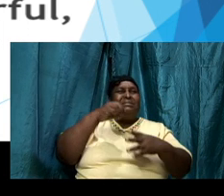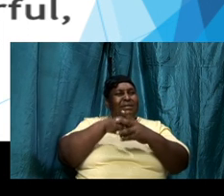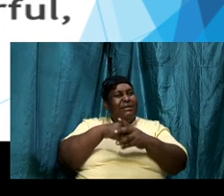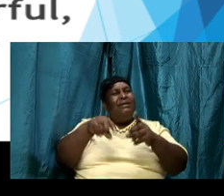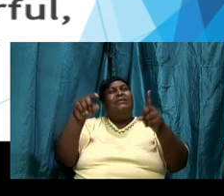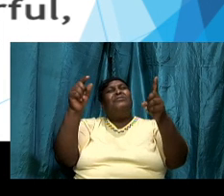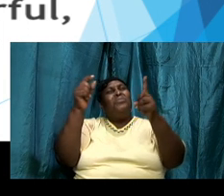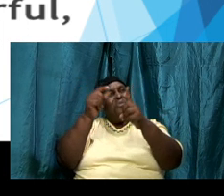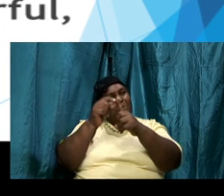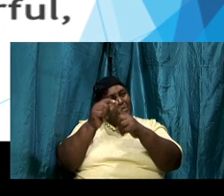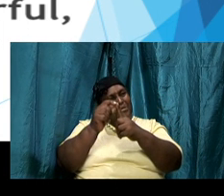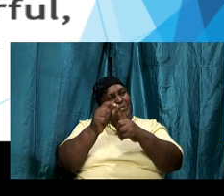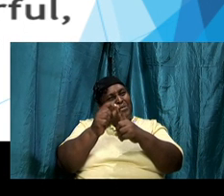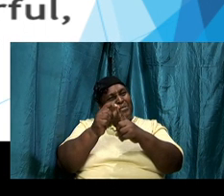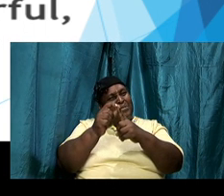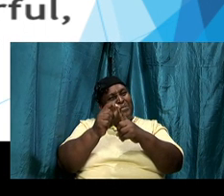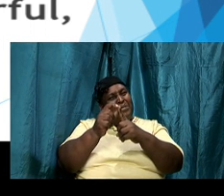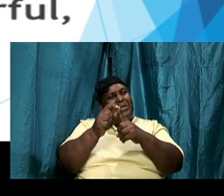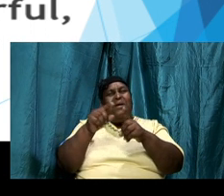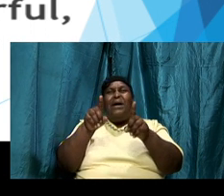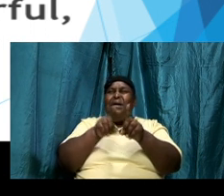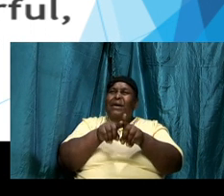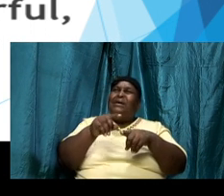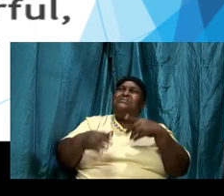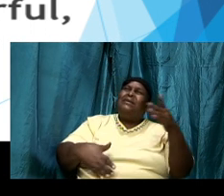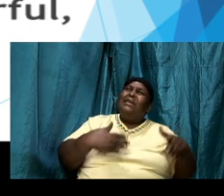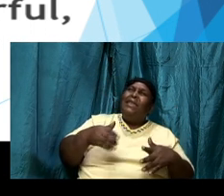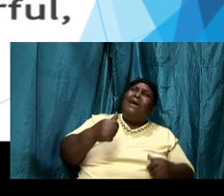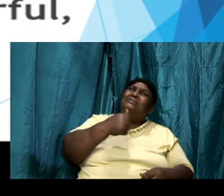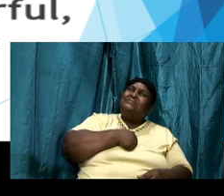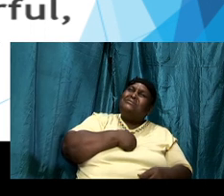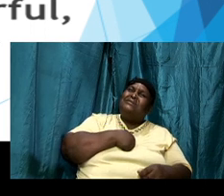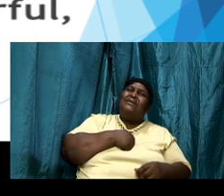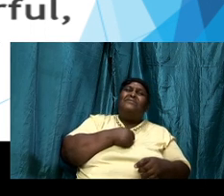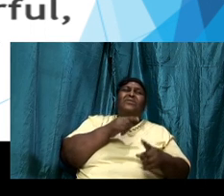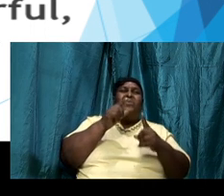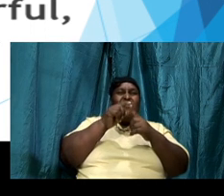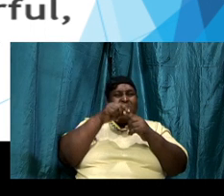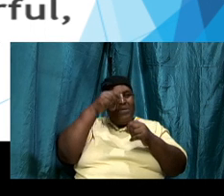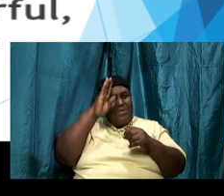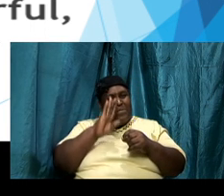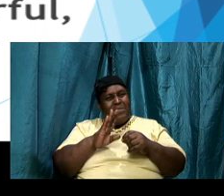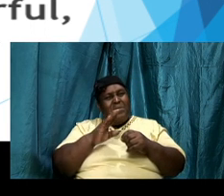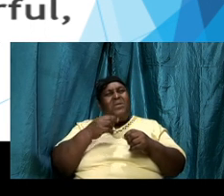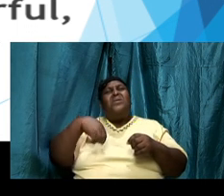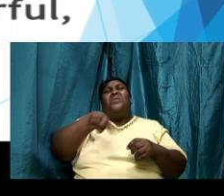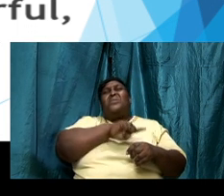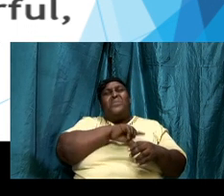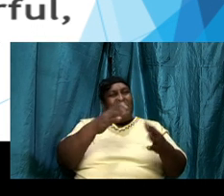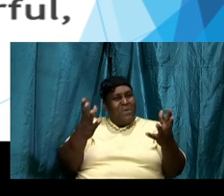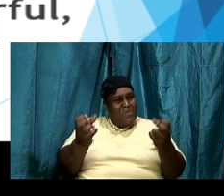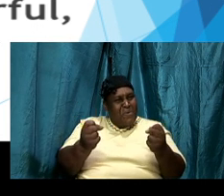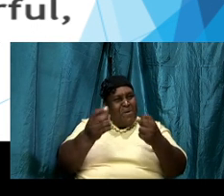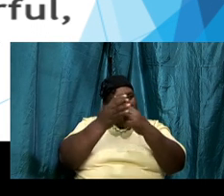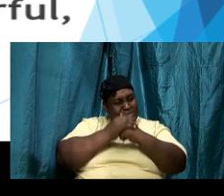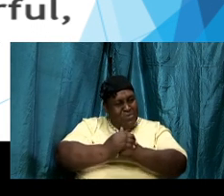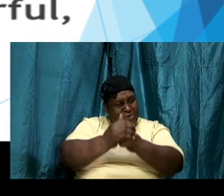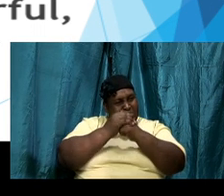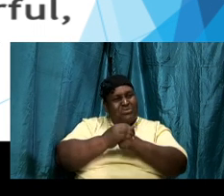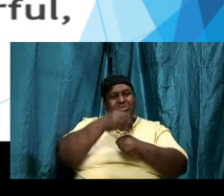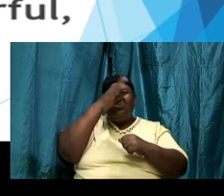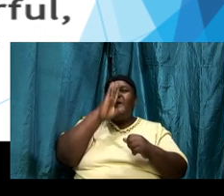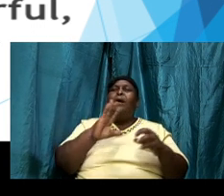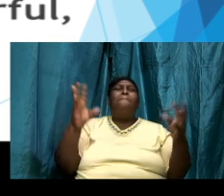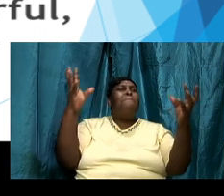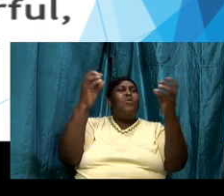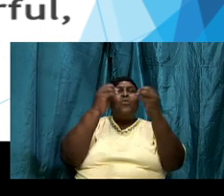word we are inclined to worship God more and more and now we are seeing where